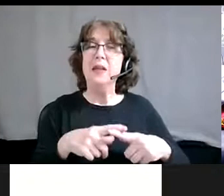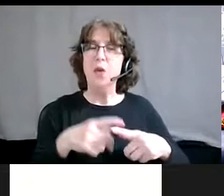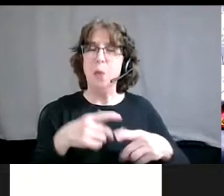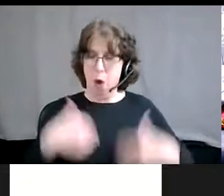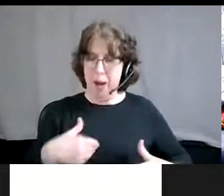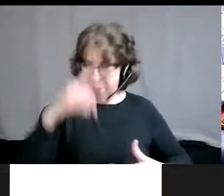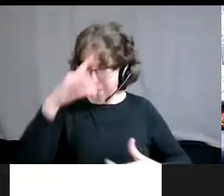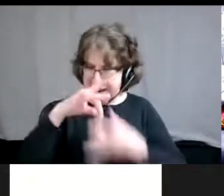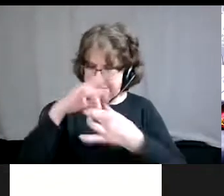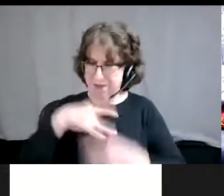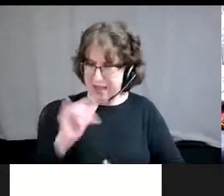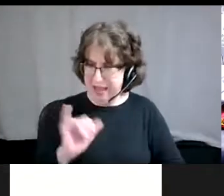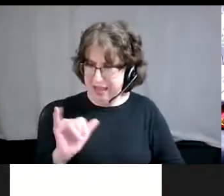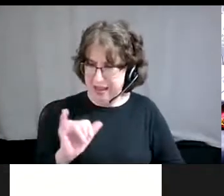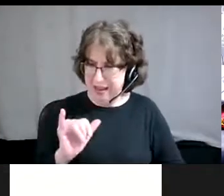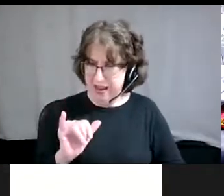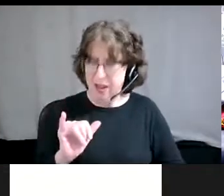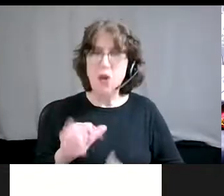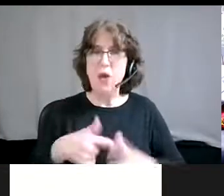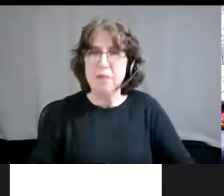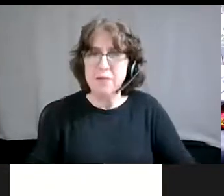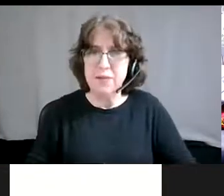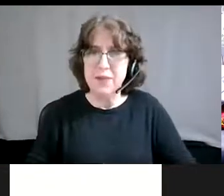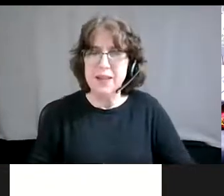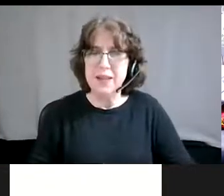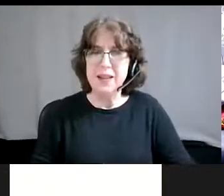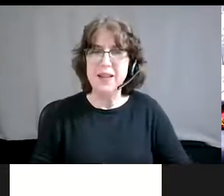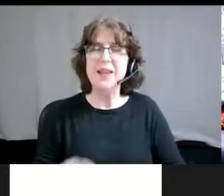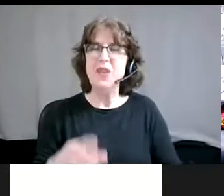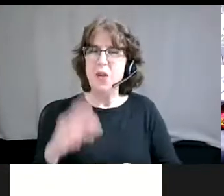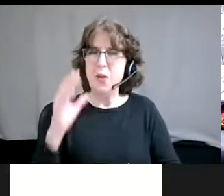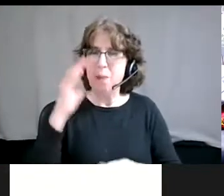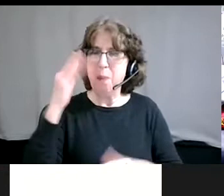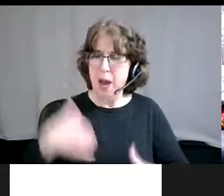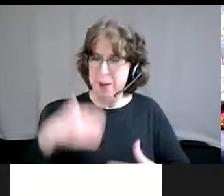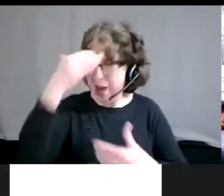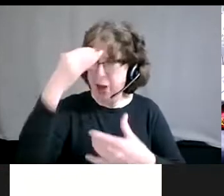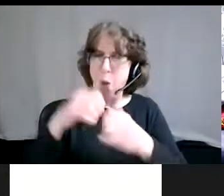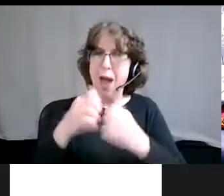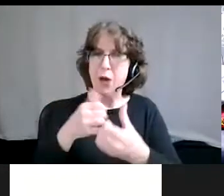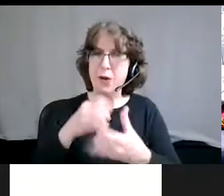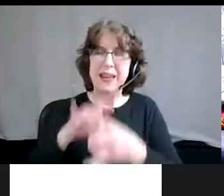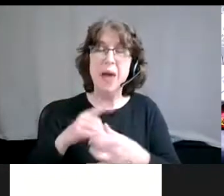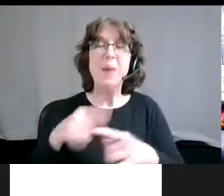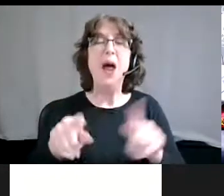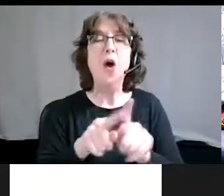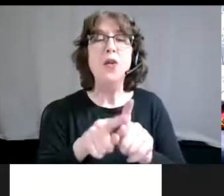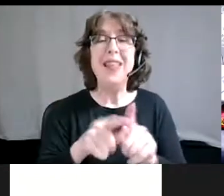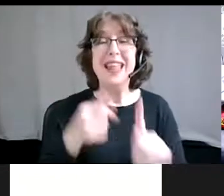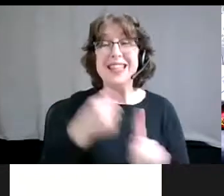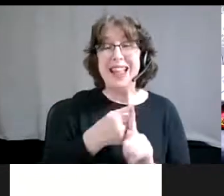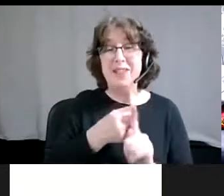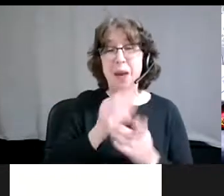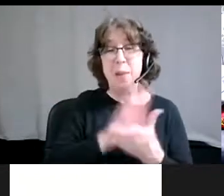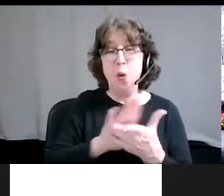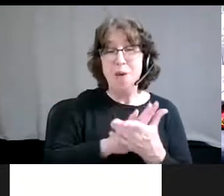you know sort of what that feels like to brace yourself. But self-purification is also extremely introspective, which means you're looking